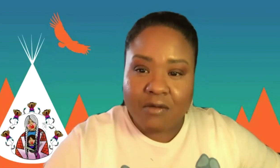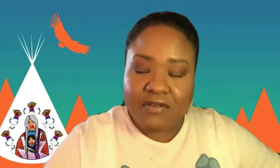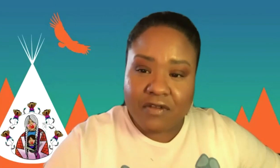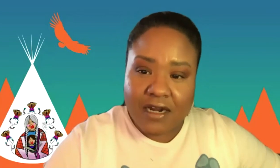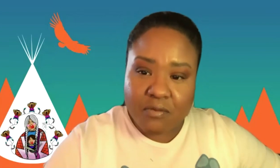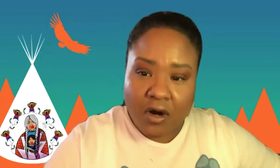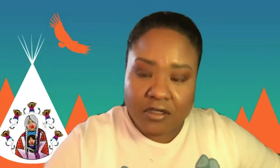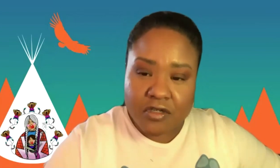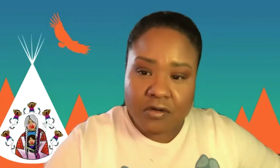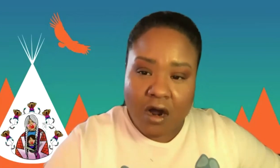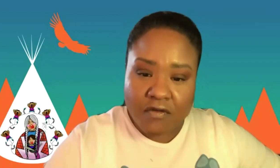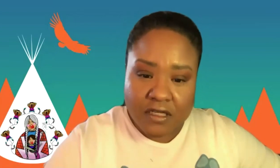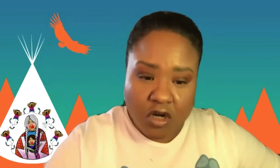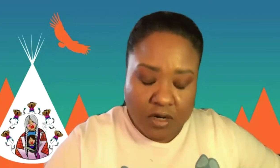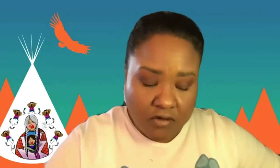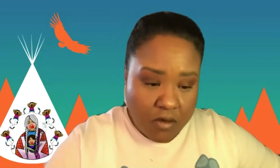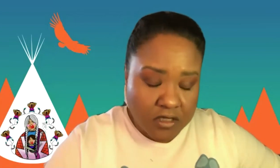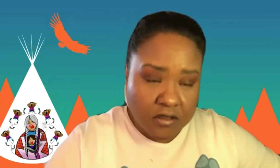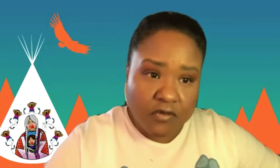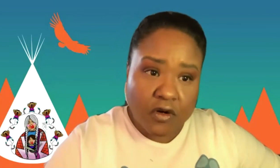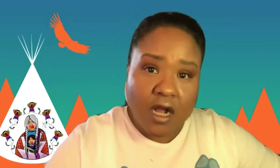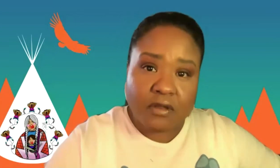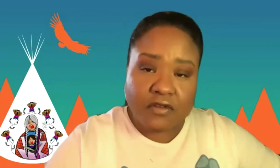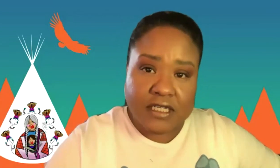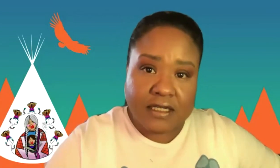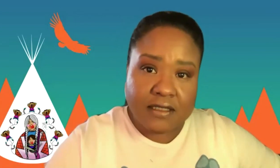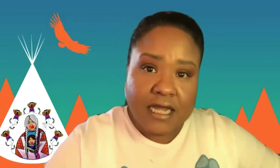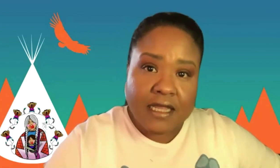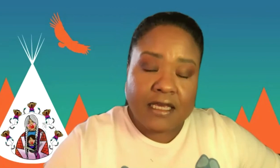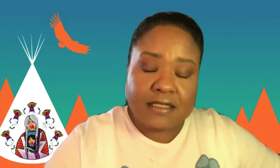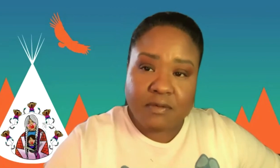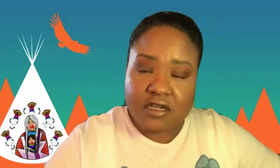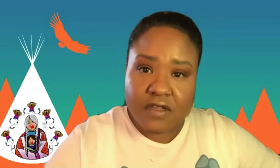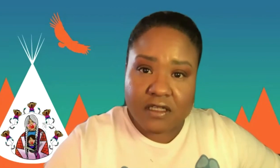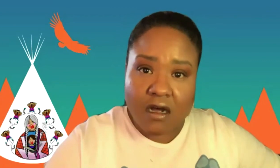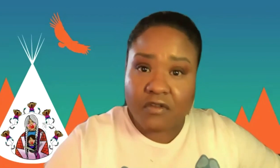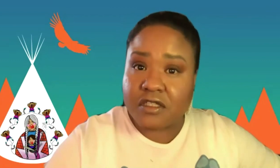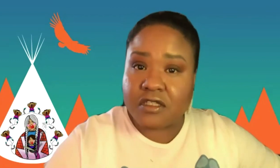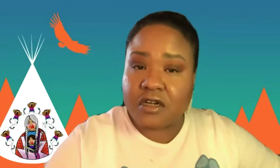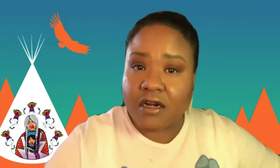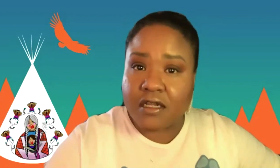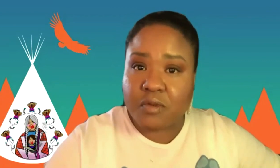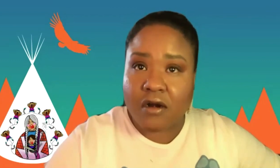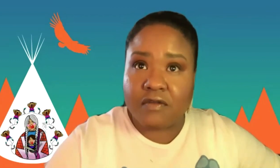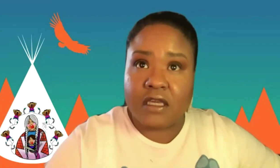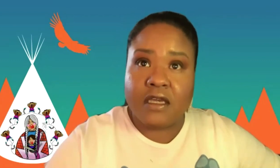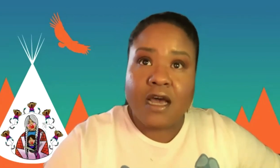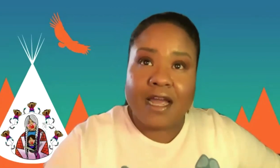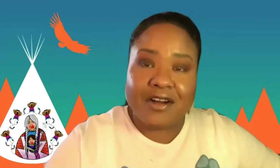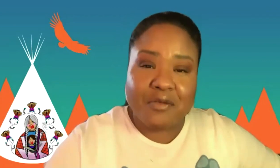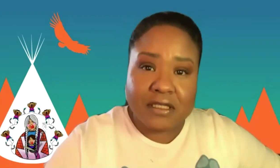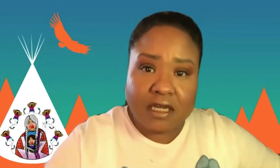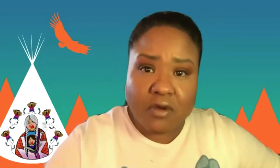We've invited Bart to offer these opening remarks for a couple of reasons. The inception of this conference started as part of the